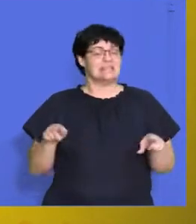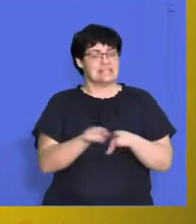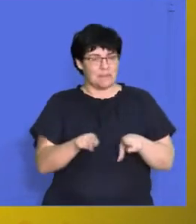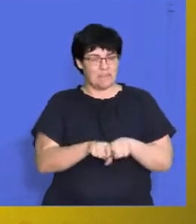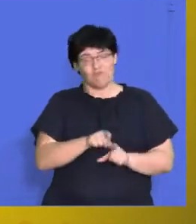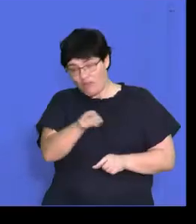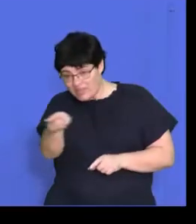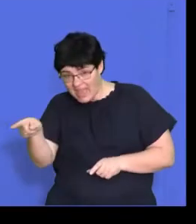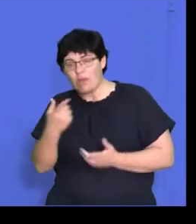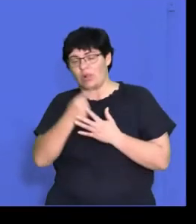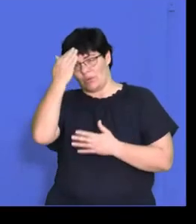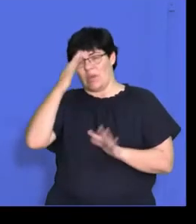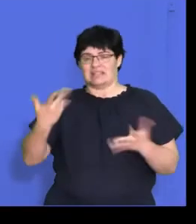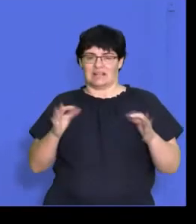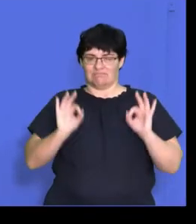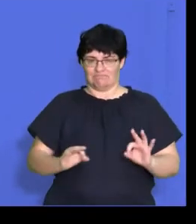for the employer.